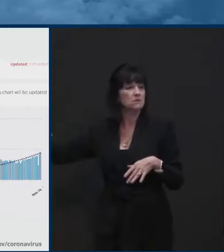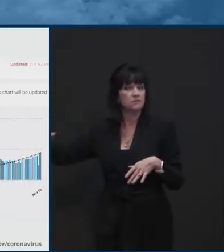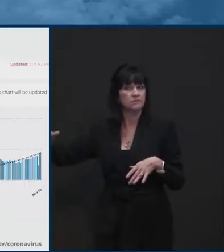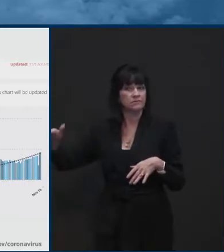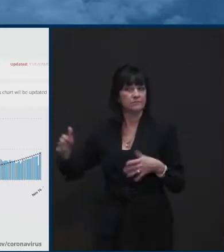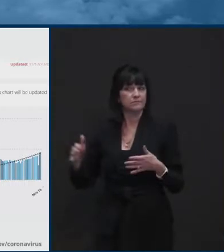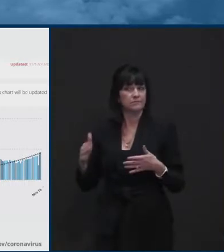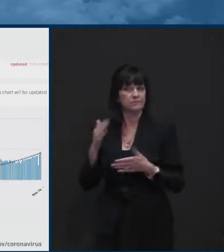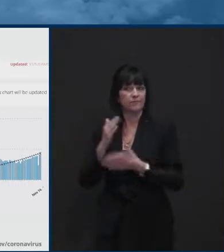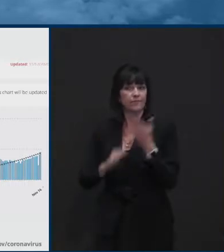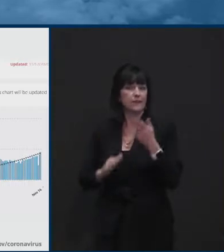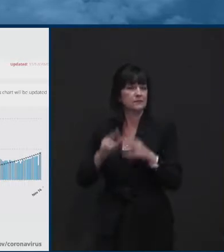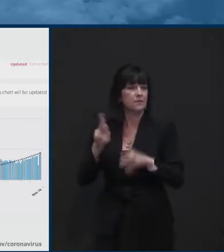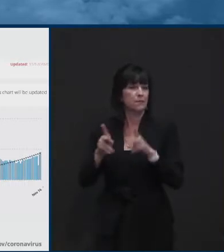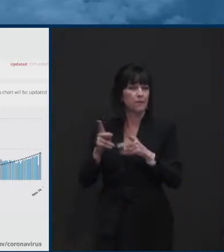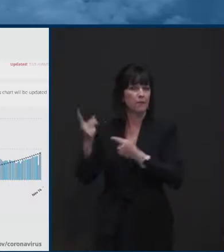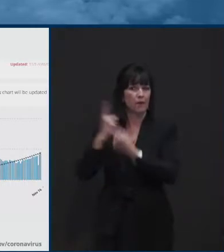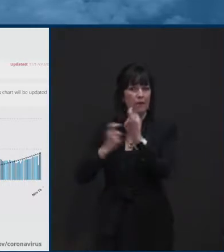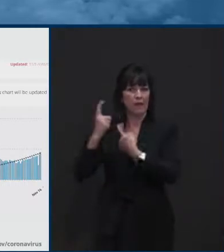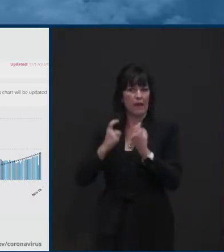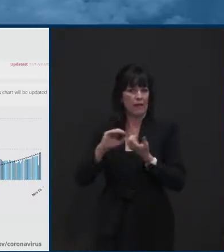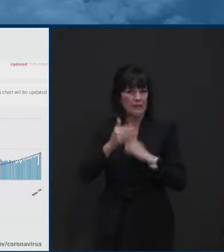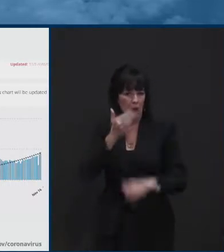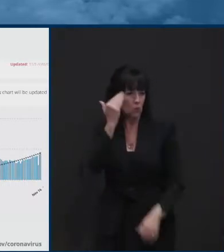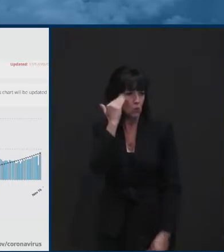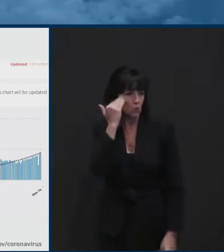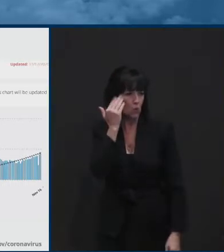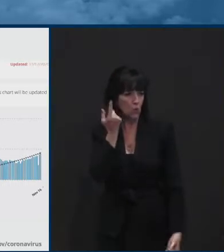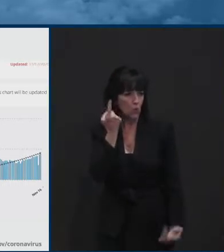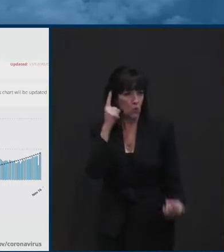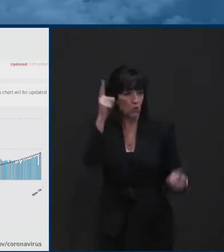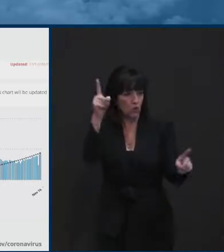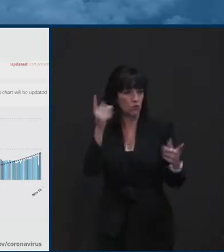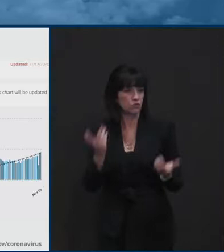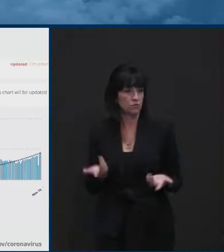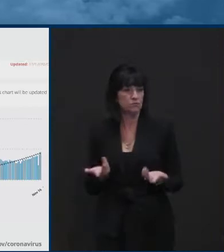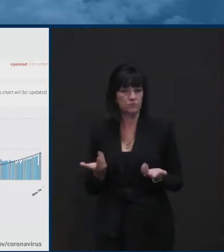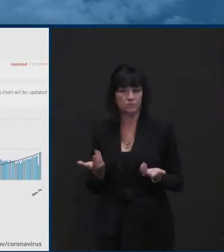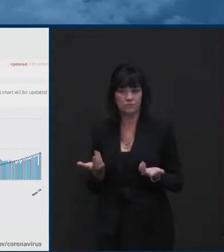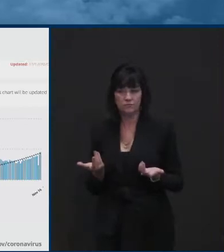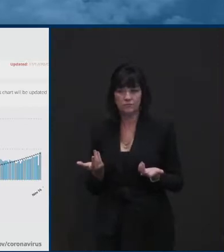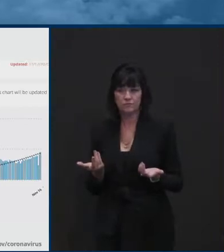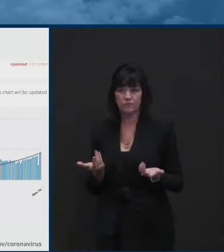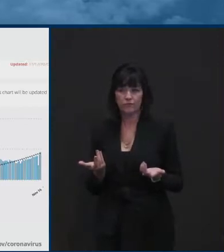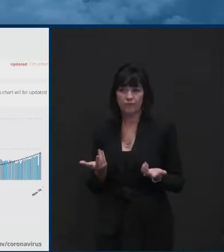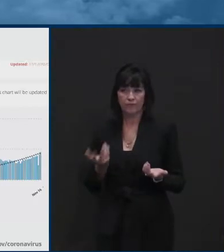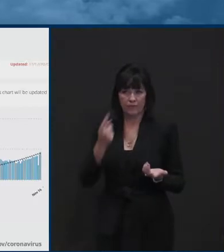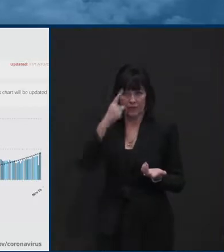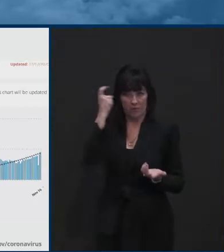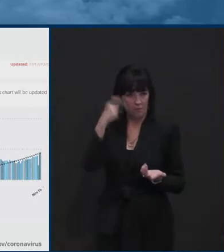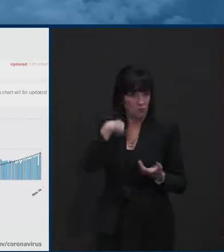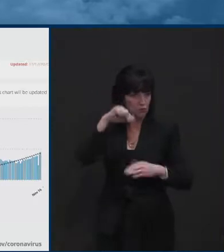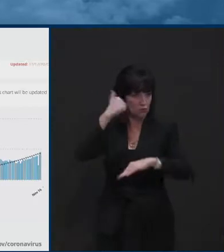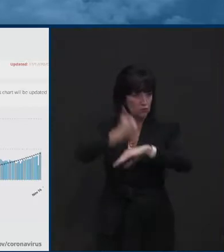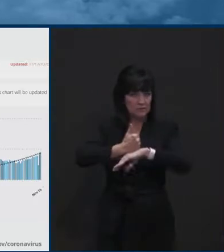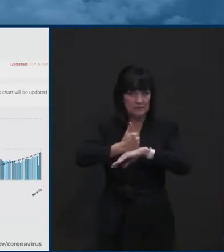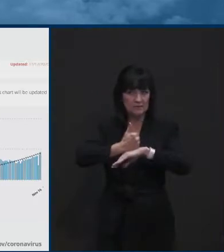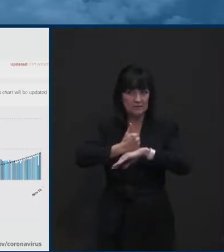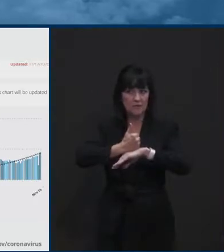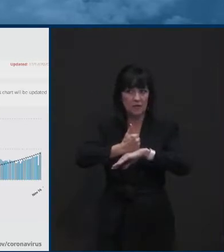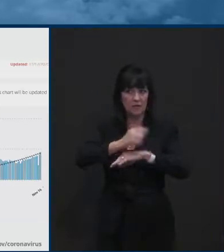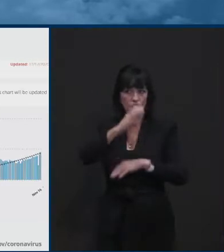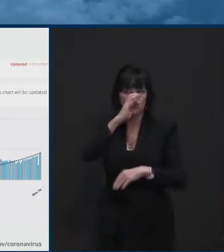questions about there. What, how, how do you know it works? There's how you know, because we put restrictions in place.